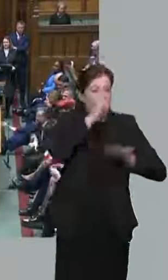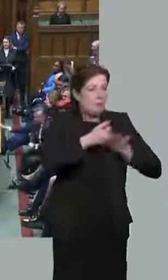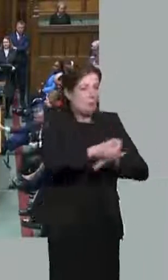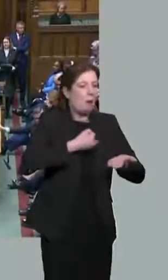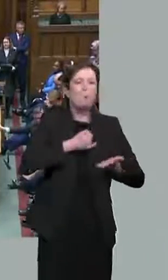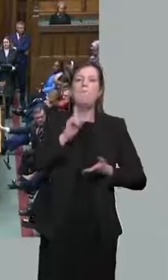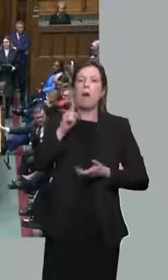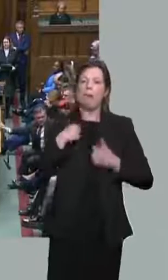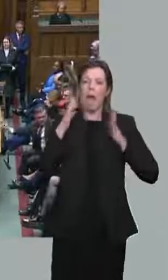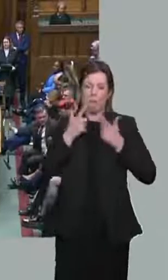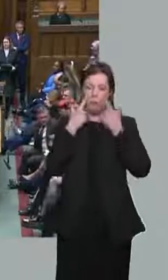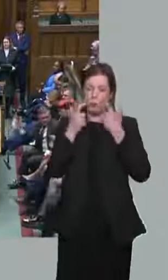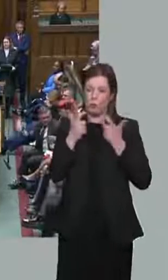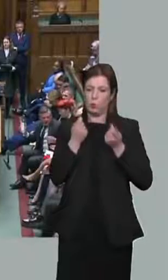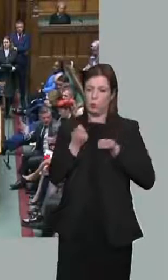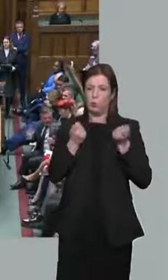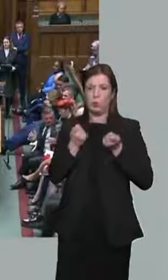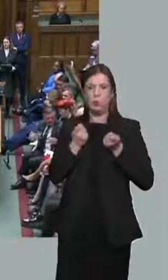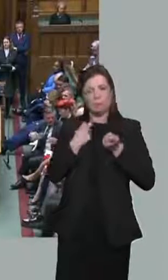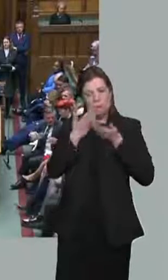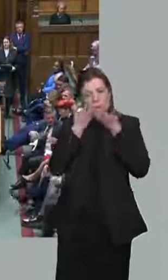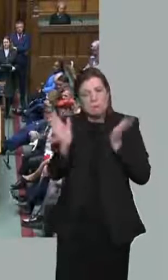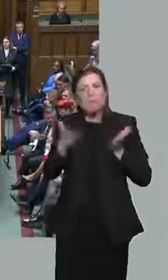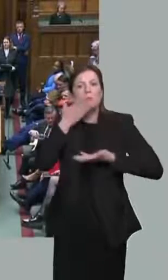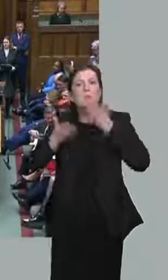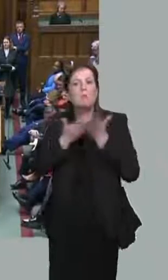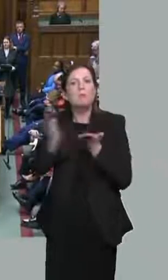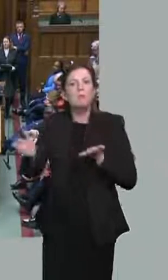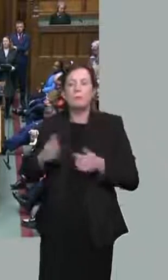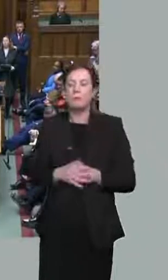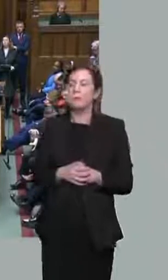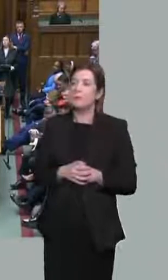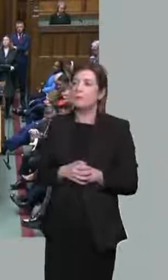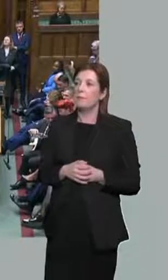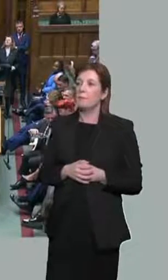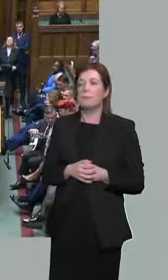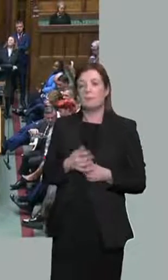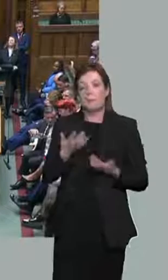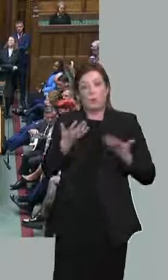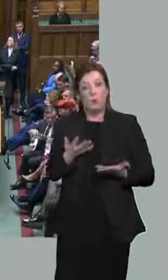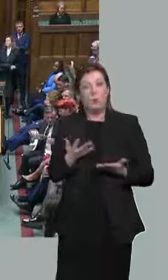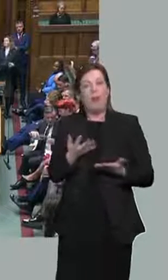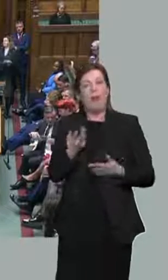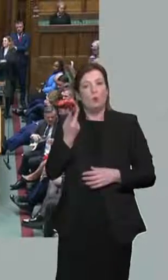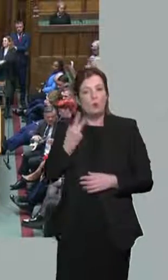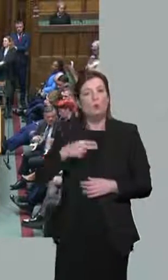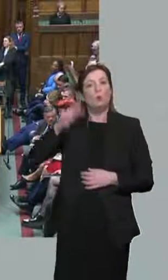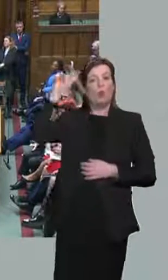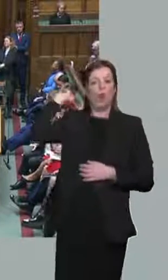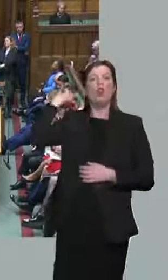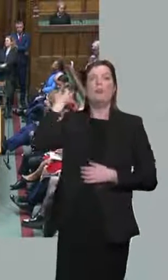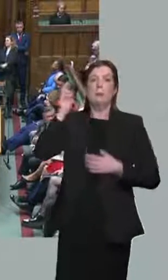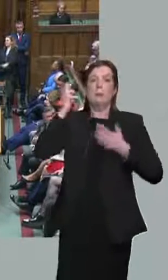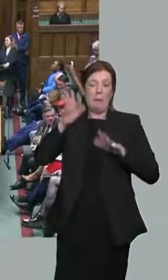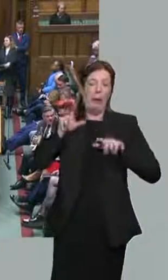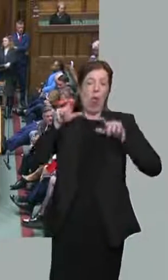always honest. It is two years to the day that the country first entered lockdown and suffered the biggest